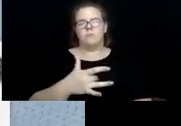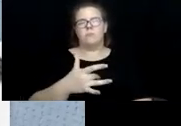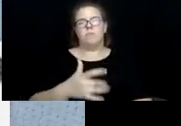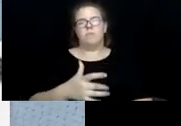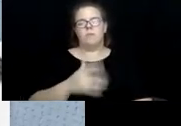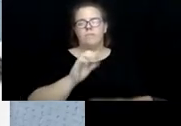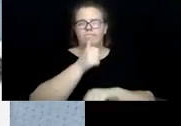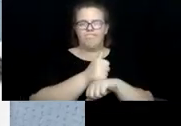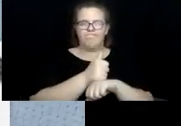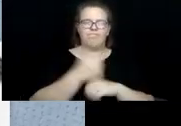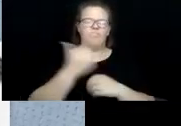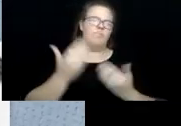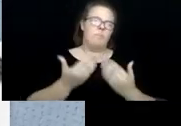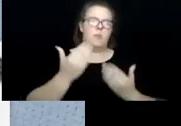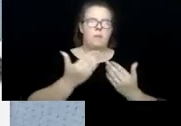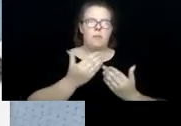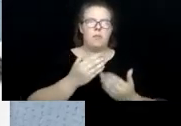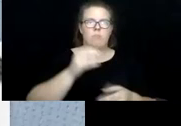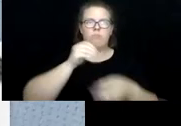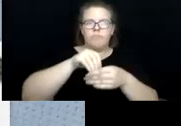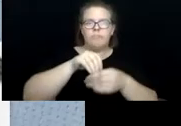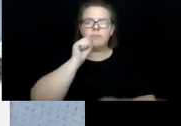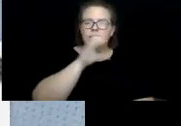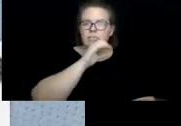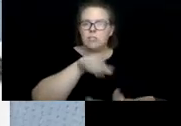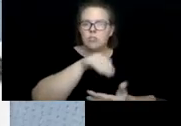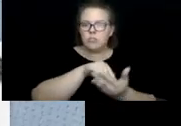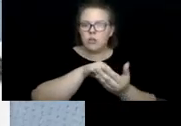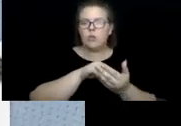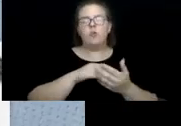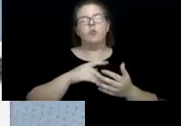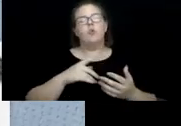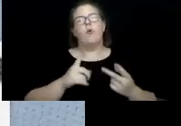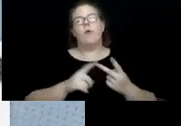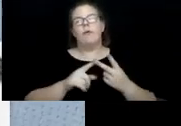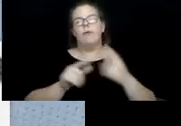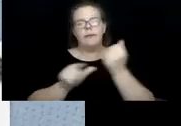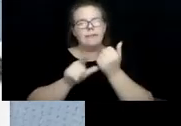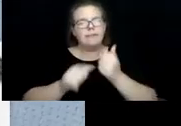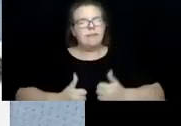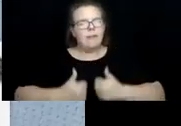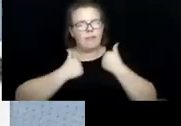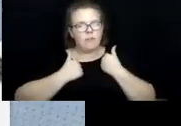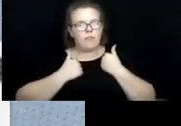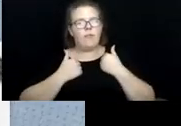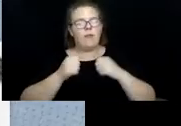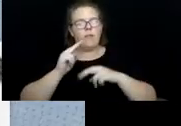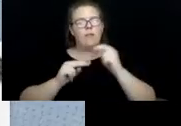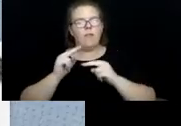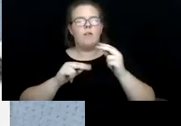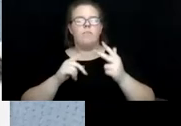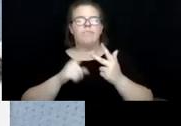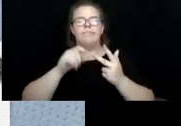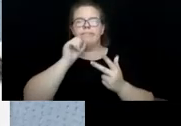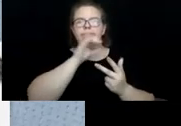they may be held at senior centers. They may be held at assisted living facilities. They might be held in in senior apartment